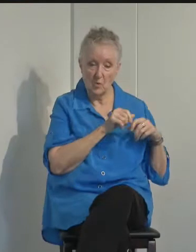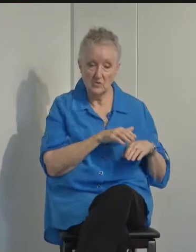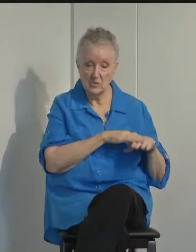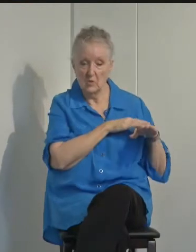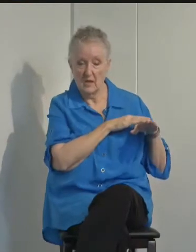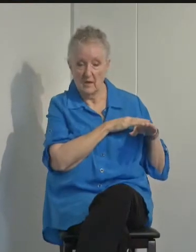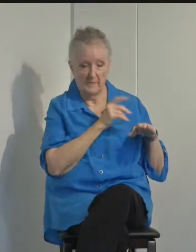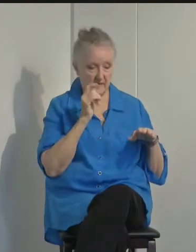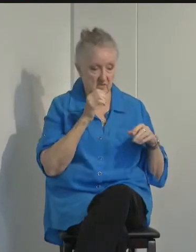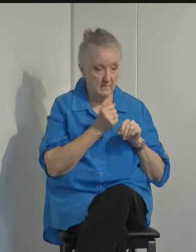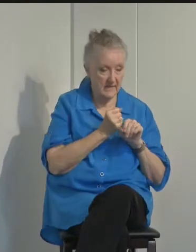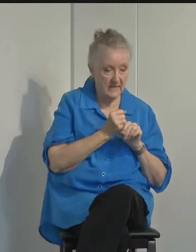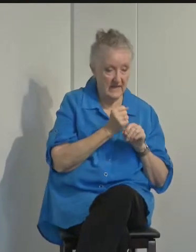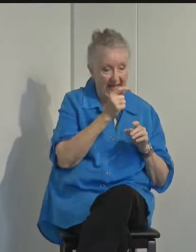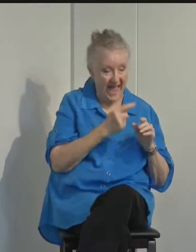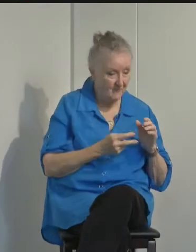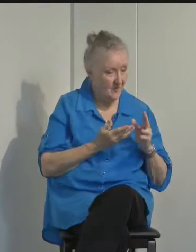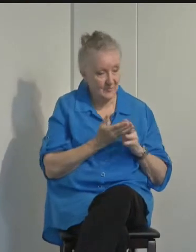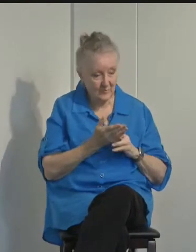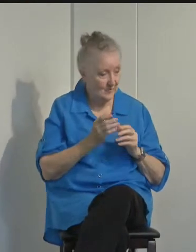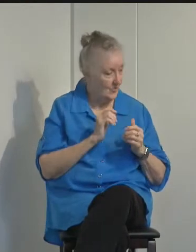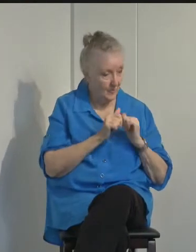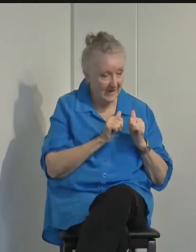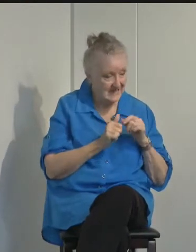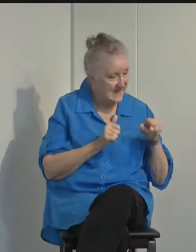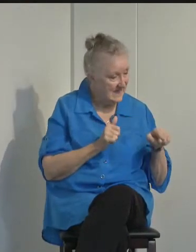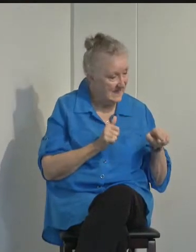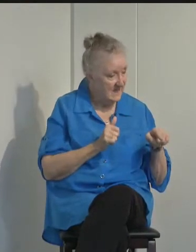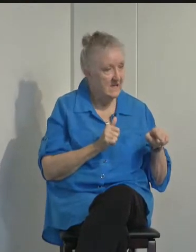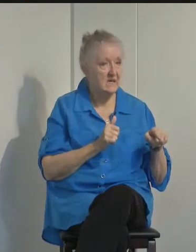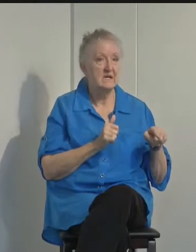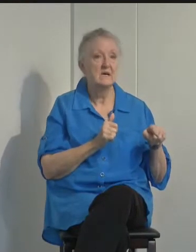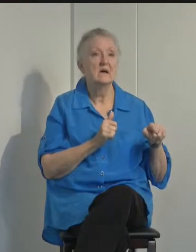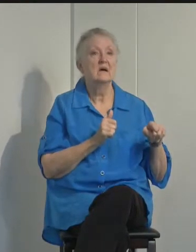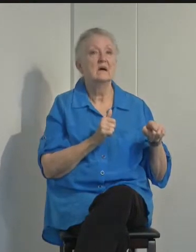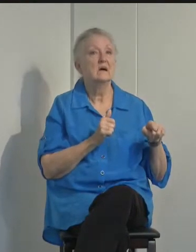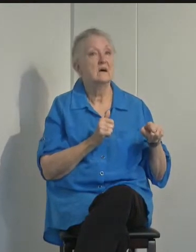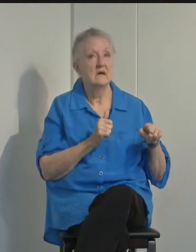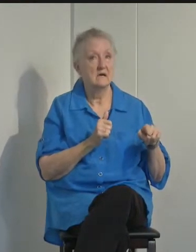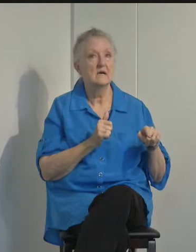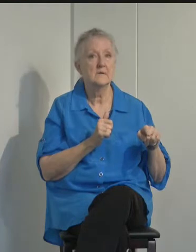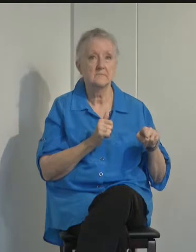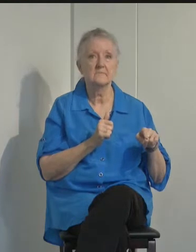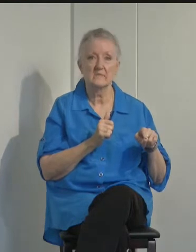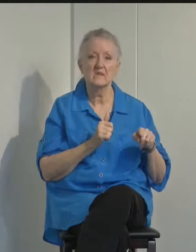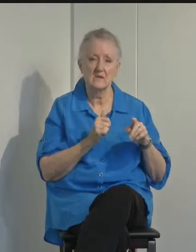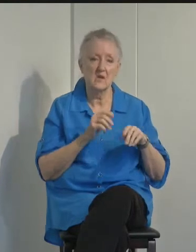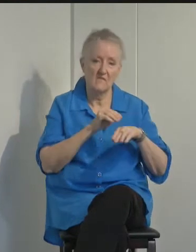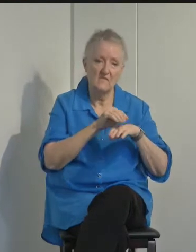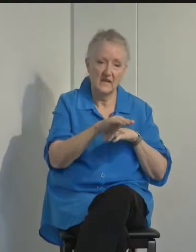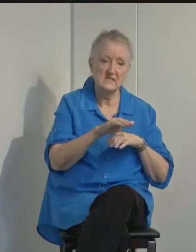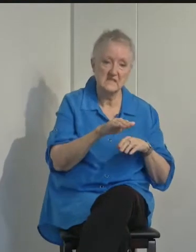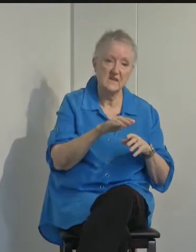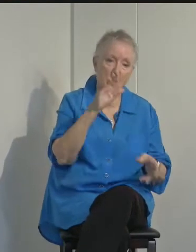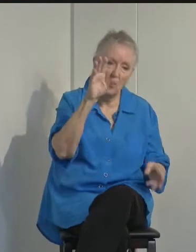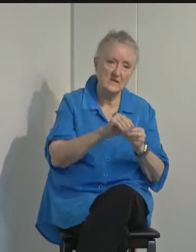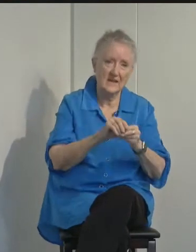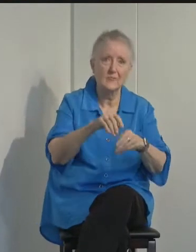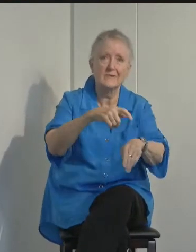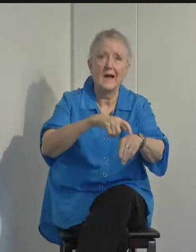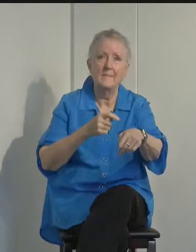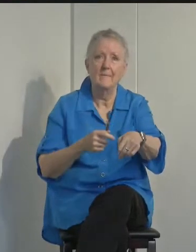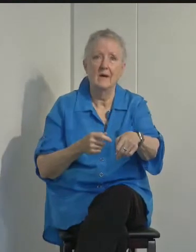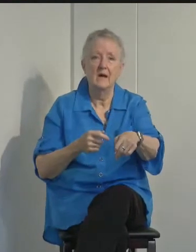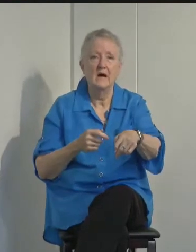down because they'd made it halfway through the race, no doubt they would impact their end time. I think back to